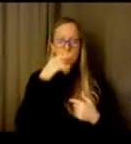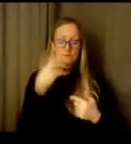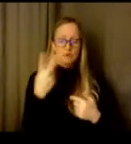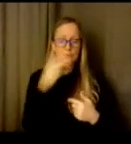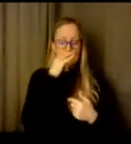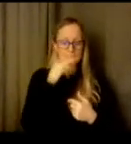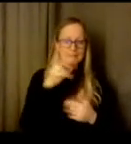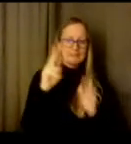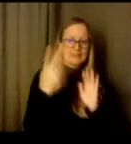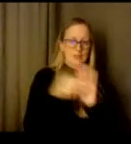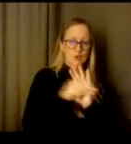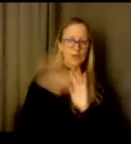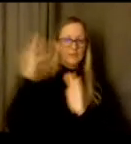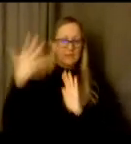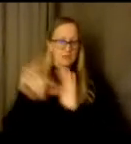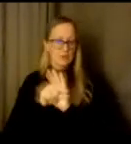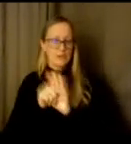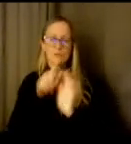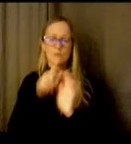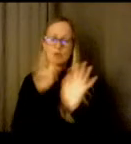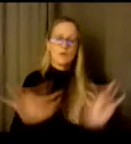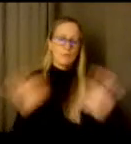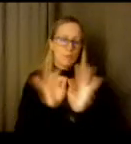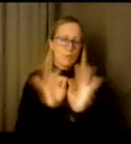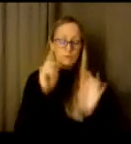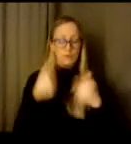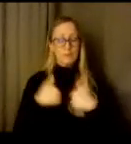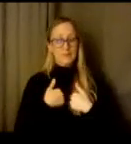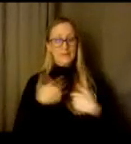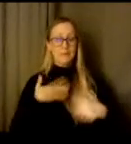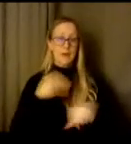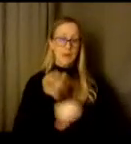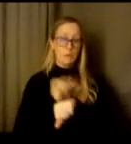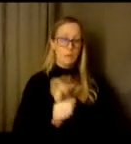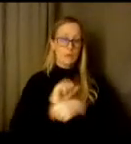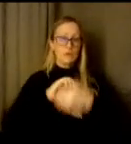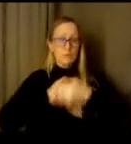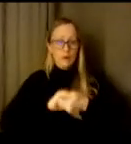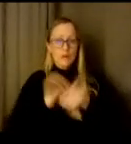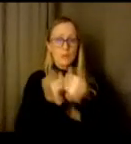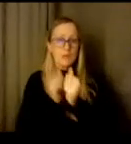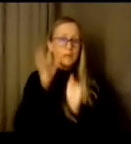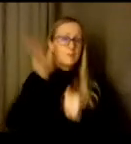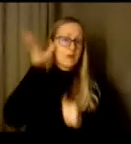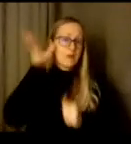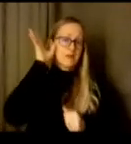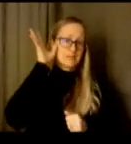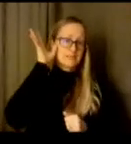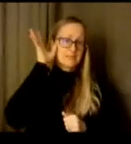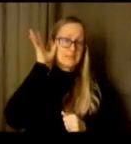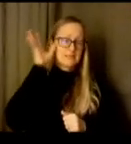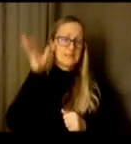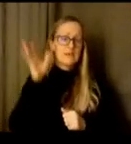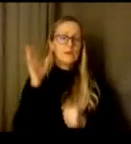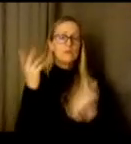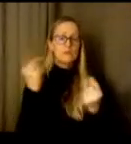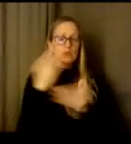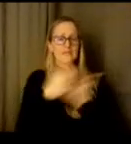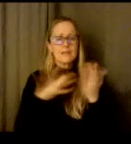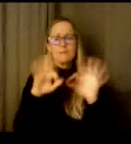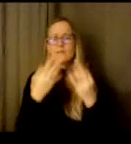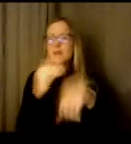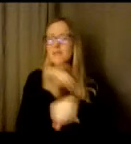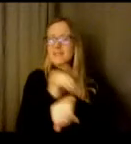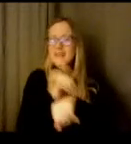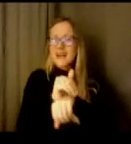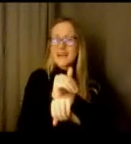so it's really critically important to me and my work to partner with the parents. So we're doing some family nights in our ELL